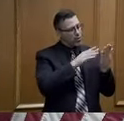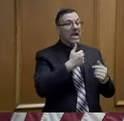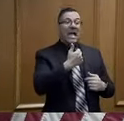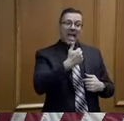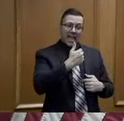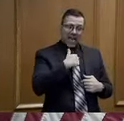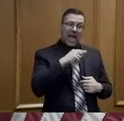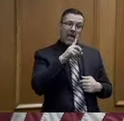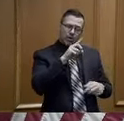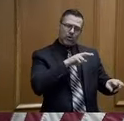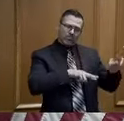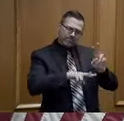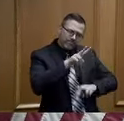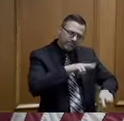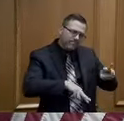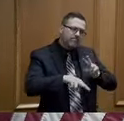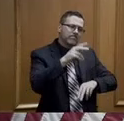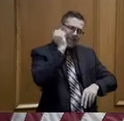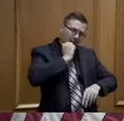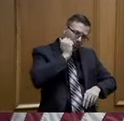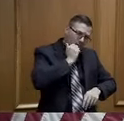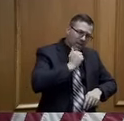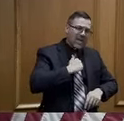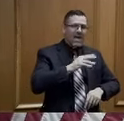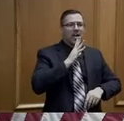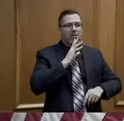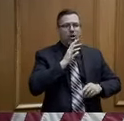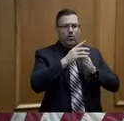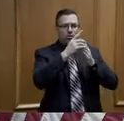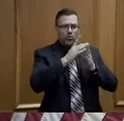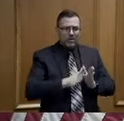single day and talking with leaders across our state every day.